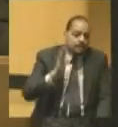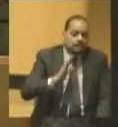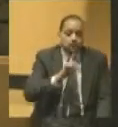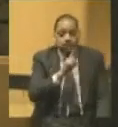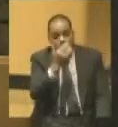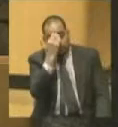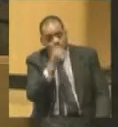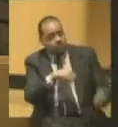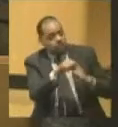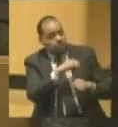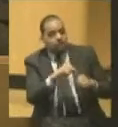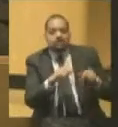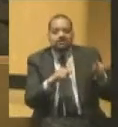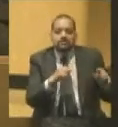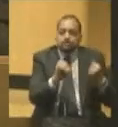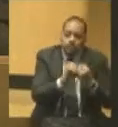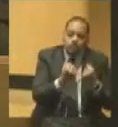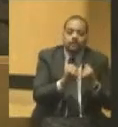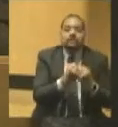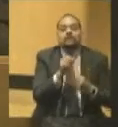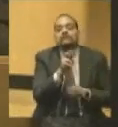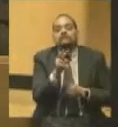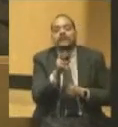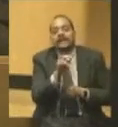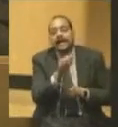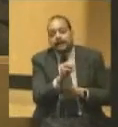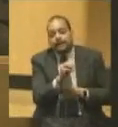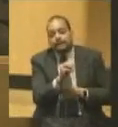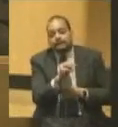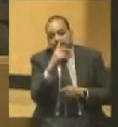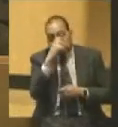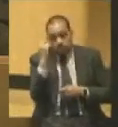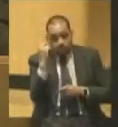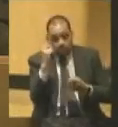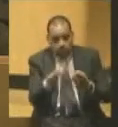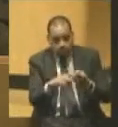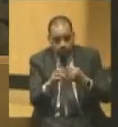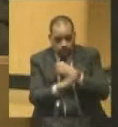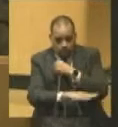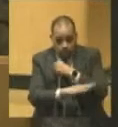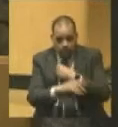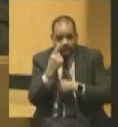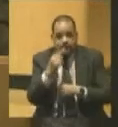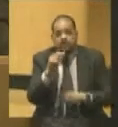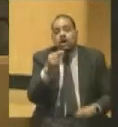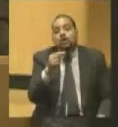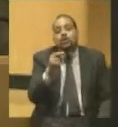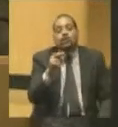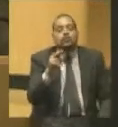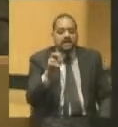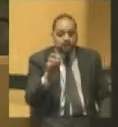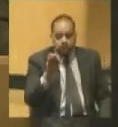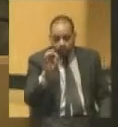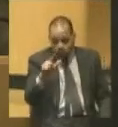he campaigned for Vallandigham that summer and into the fall in the gubernatorial campaign. But